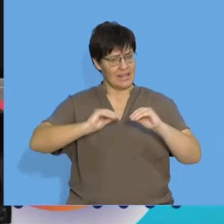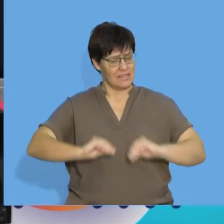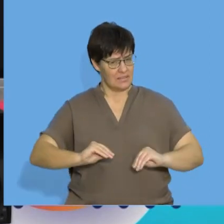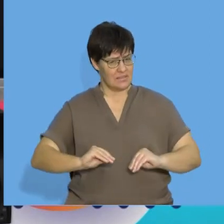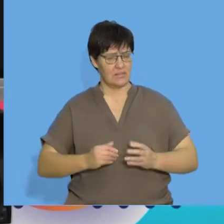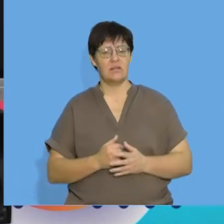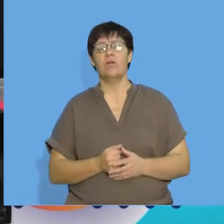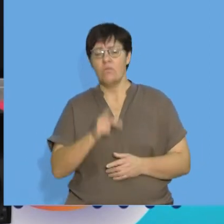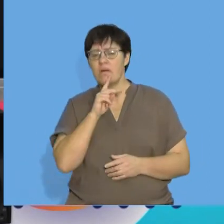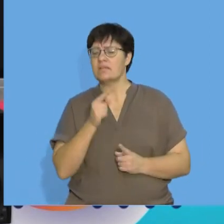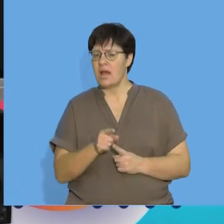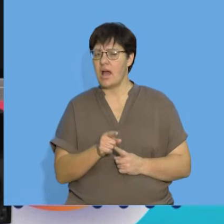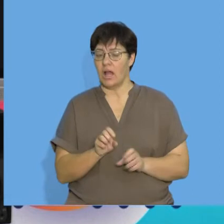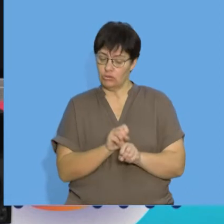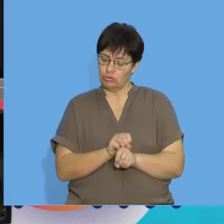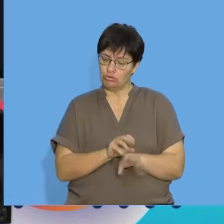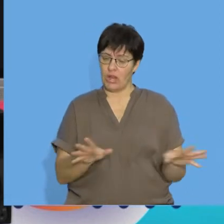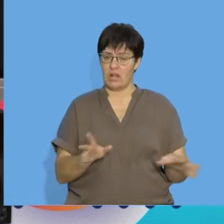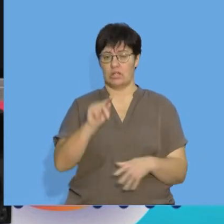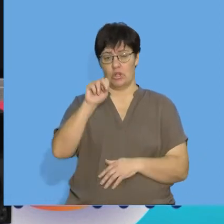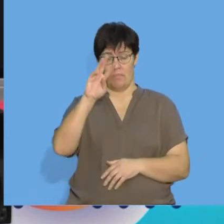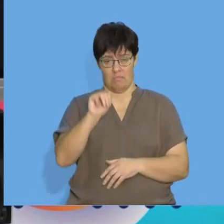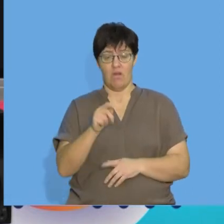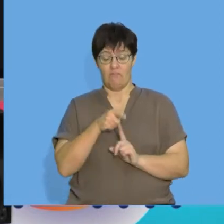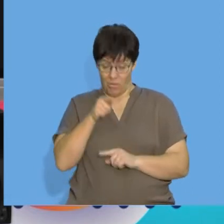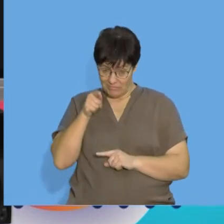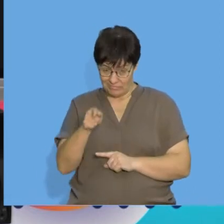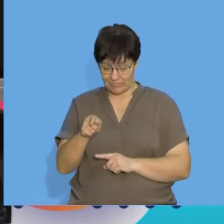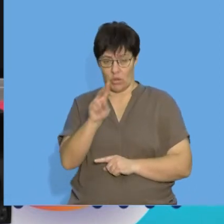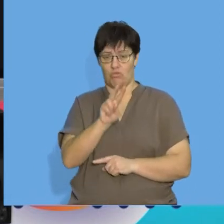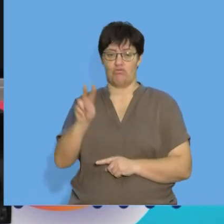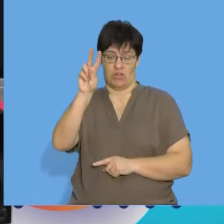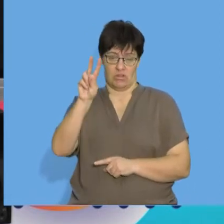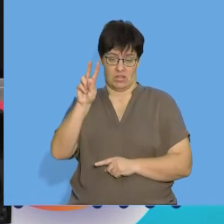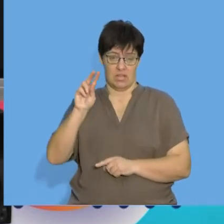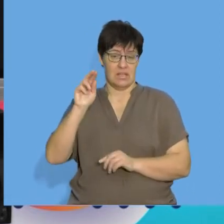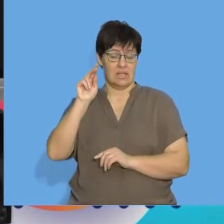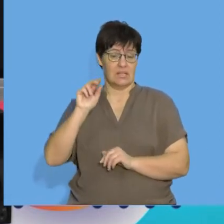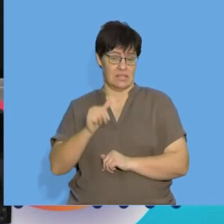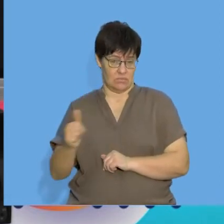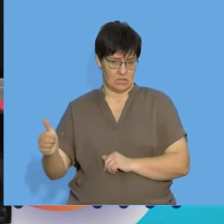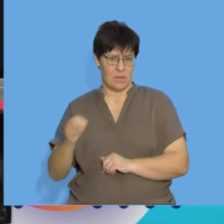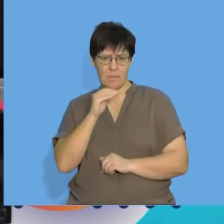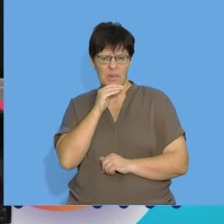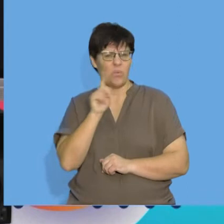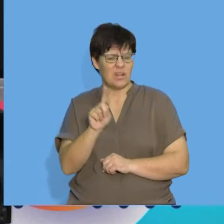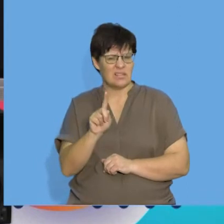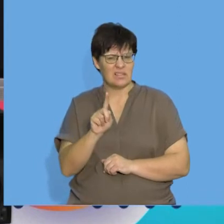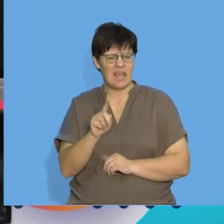lesson, I'm going to talk about the general term of a quadratic sequence, which is also referred to as the nth